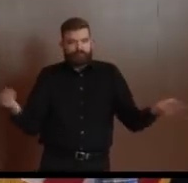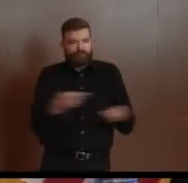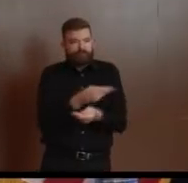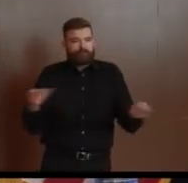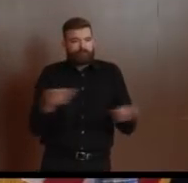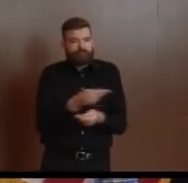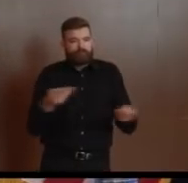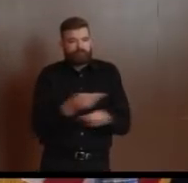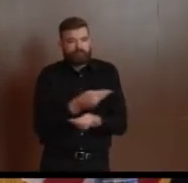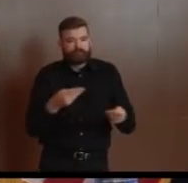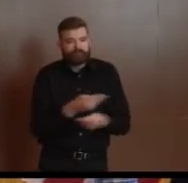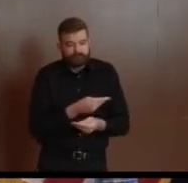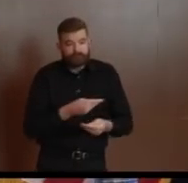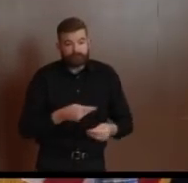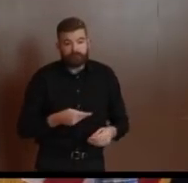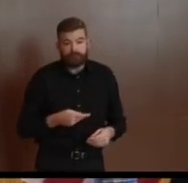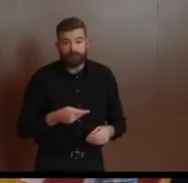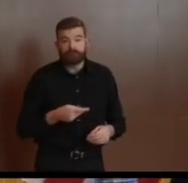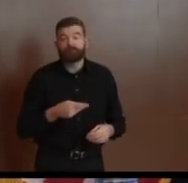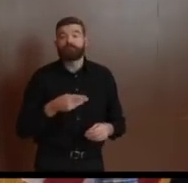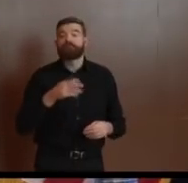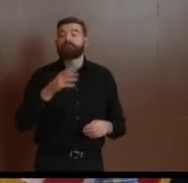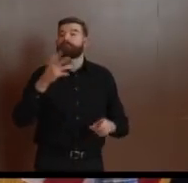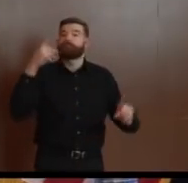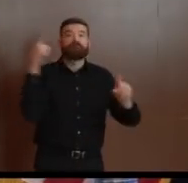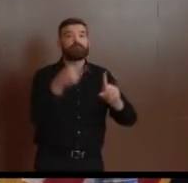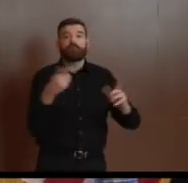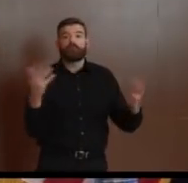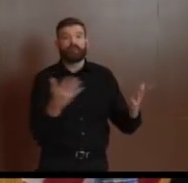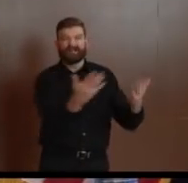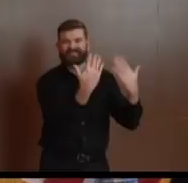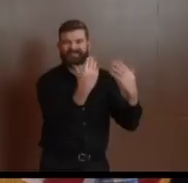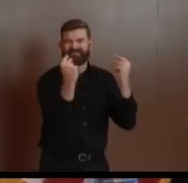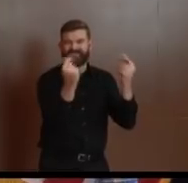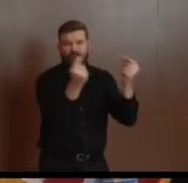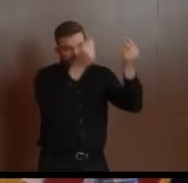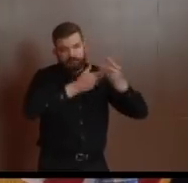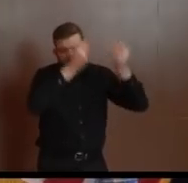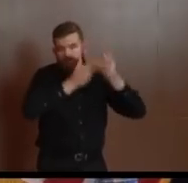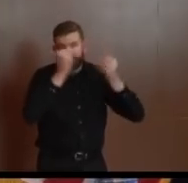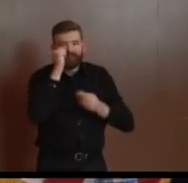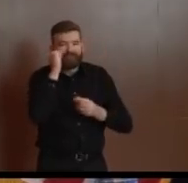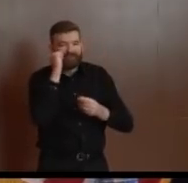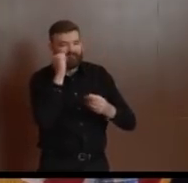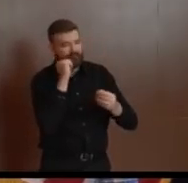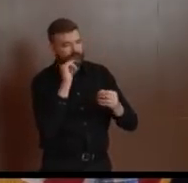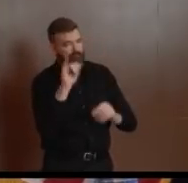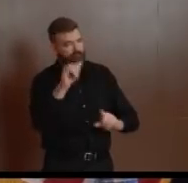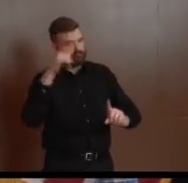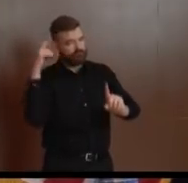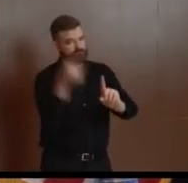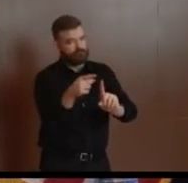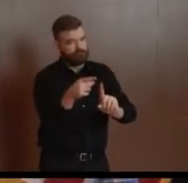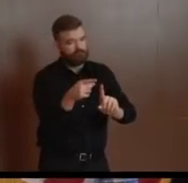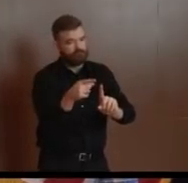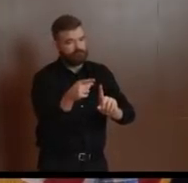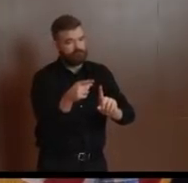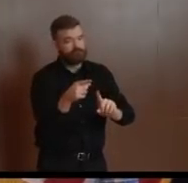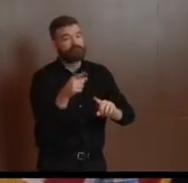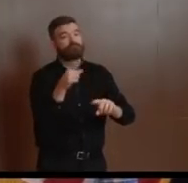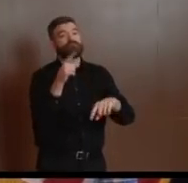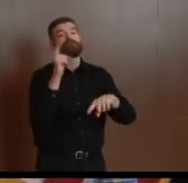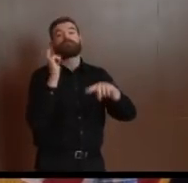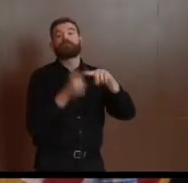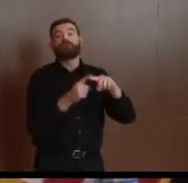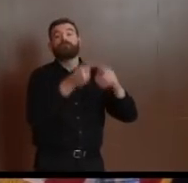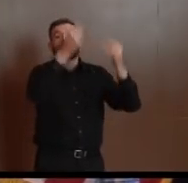actually, let's stay with that for a second. Any of the health side want to add to what we're getting, what we hope